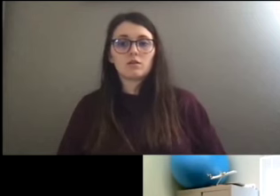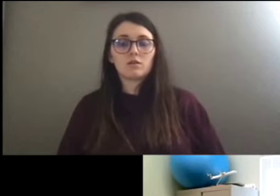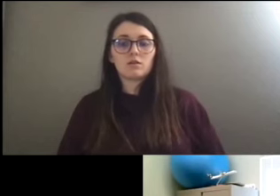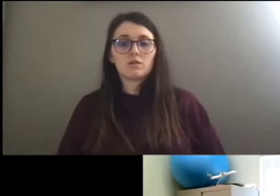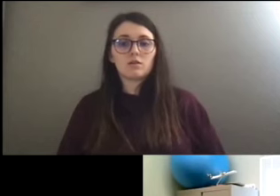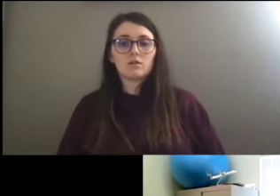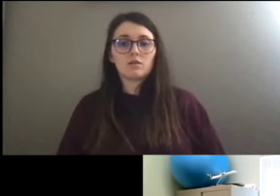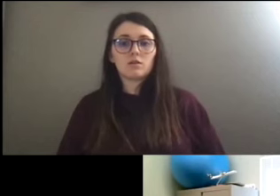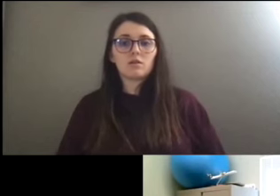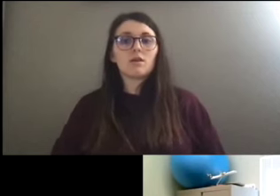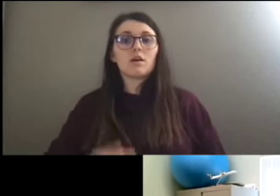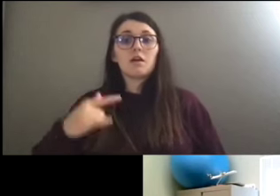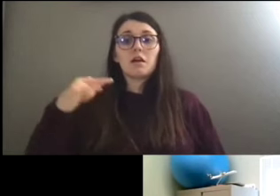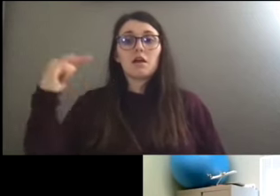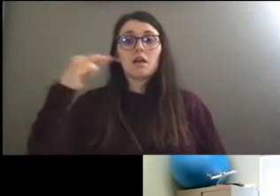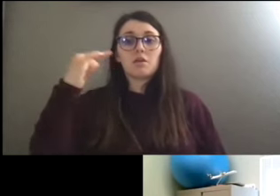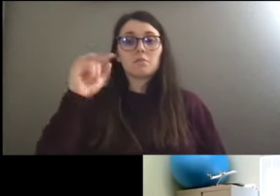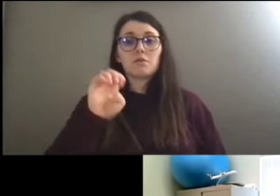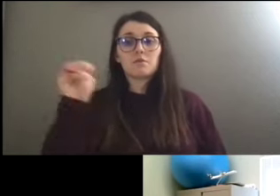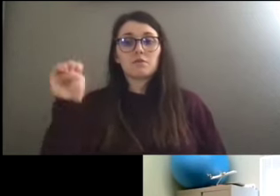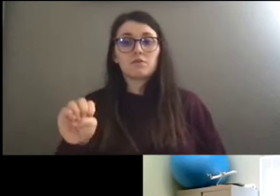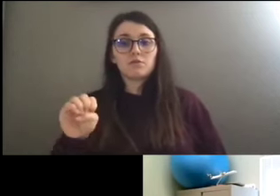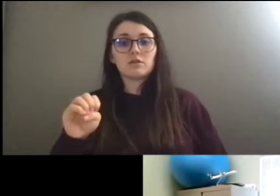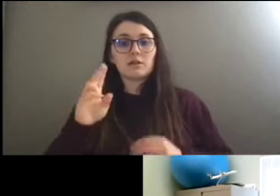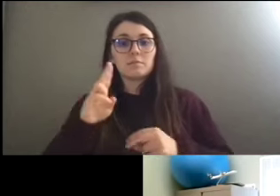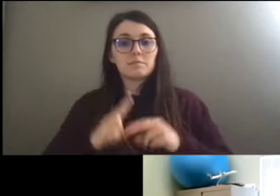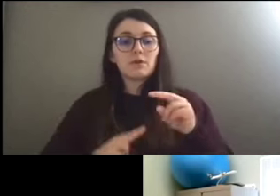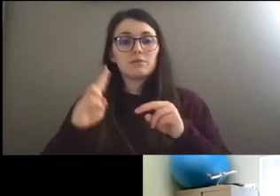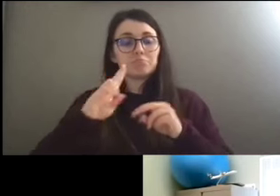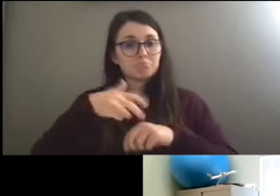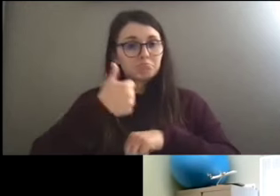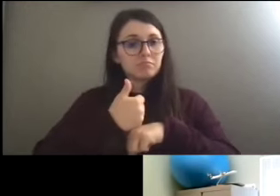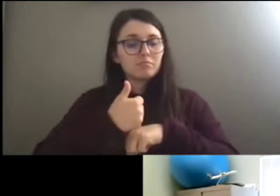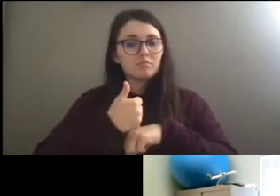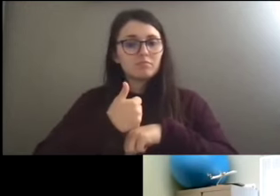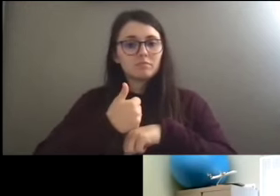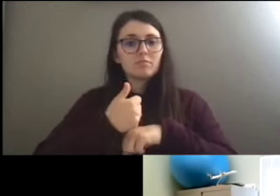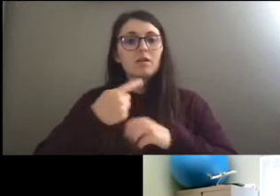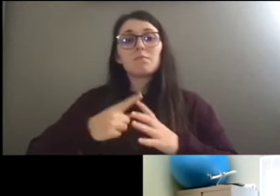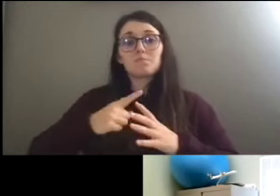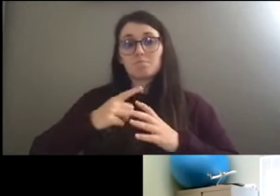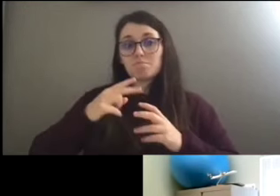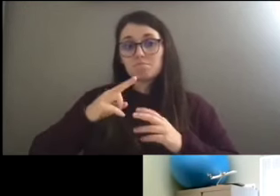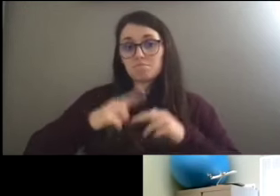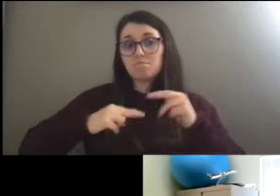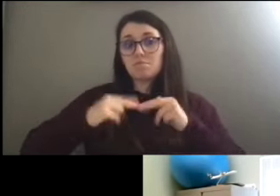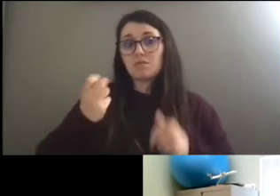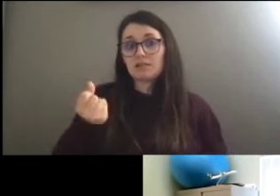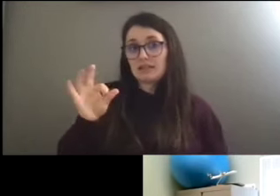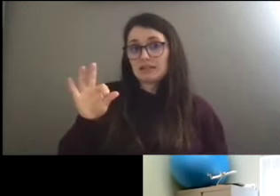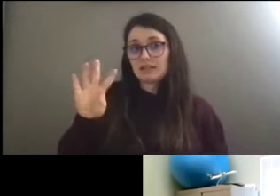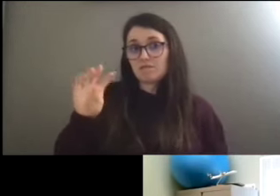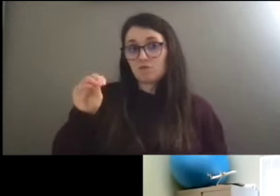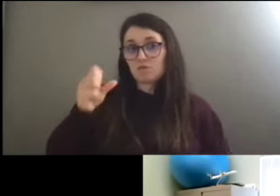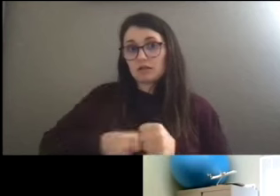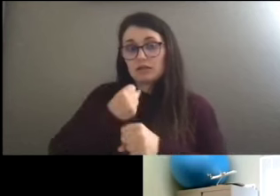built? Well, the original airport was built in the 1940s. And